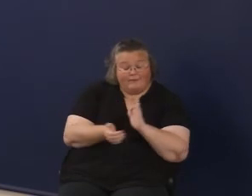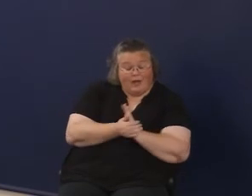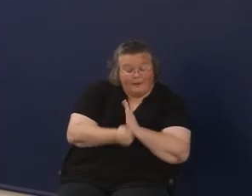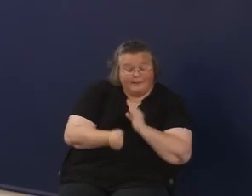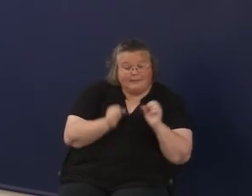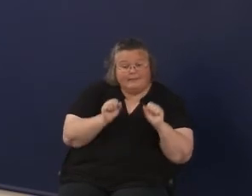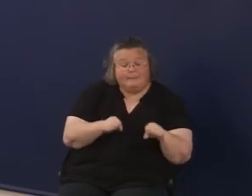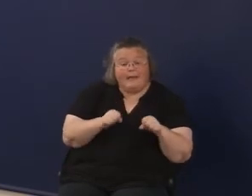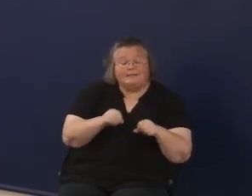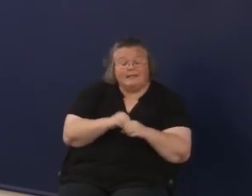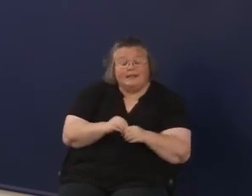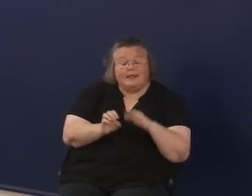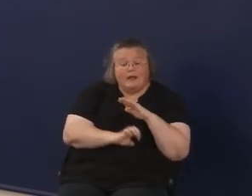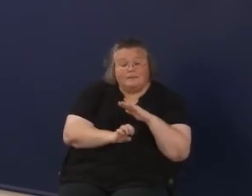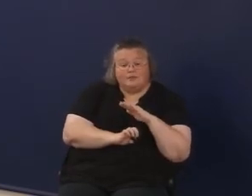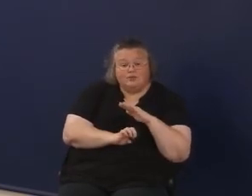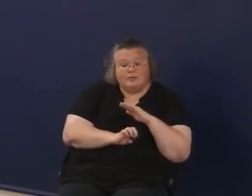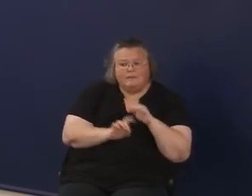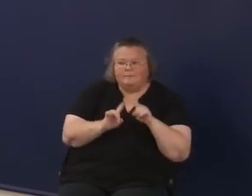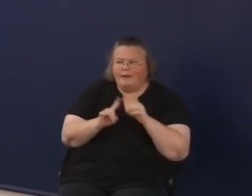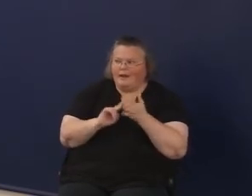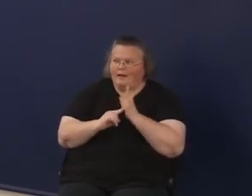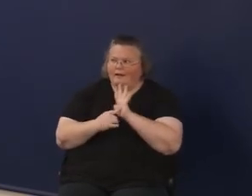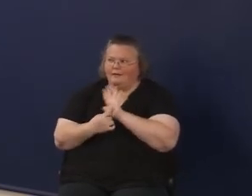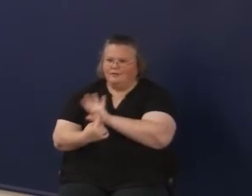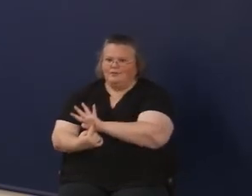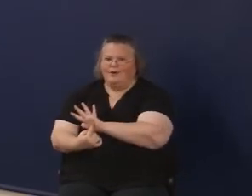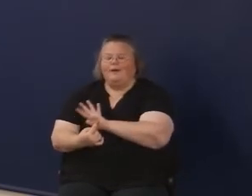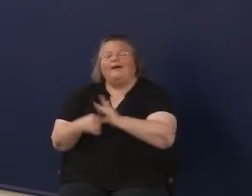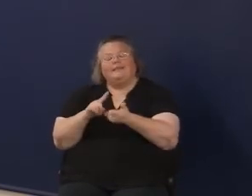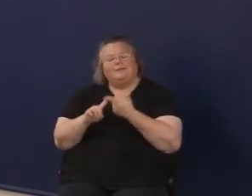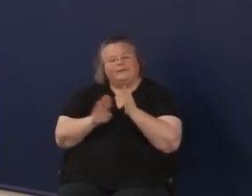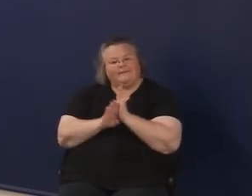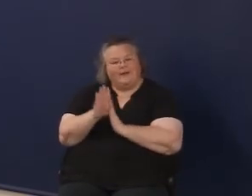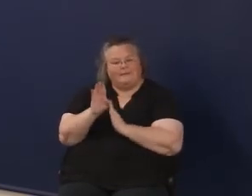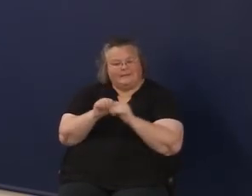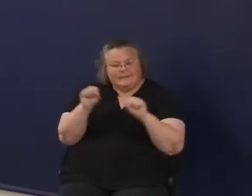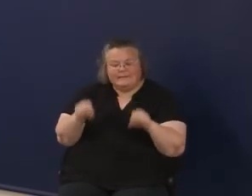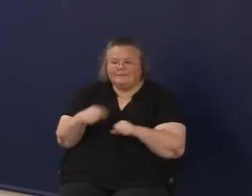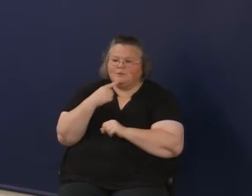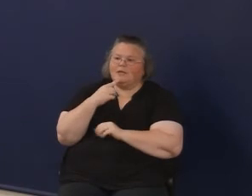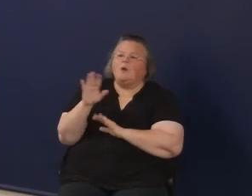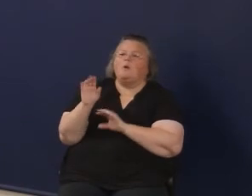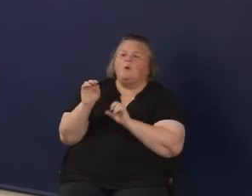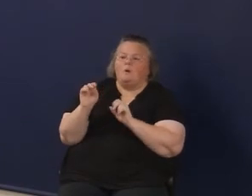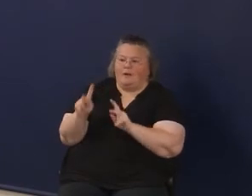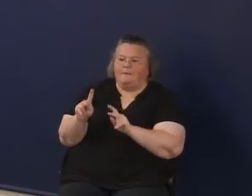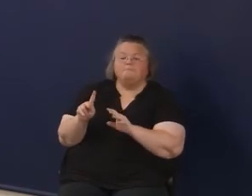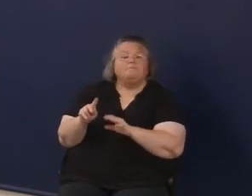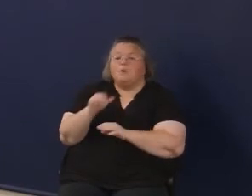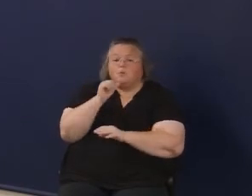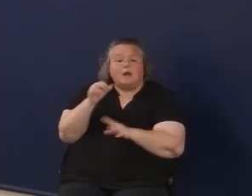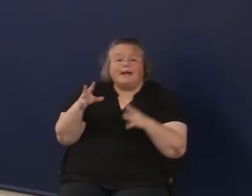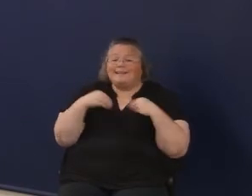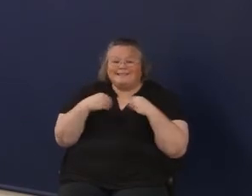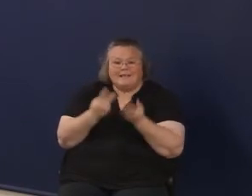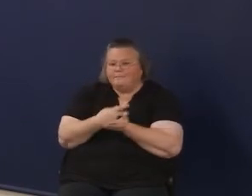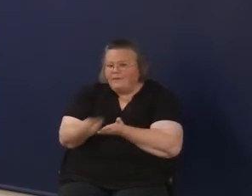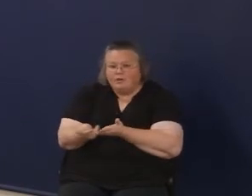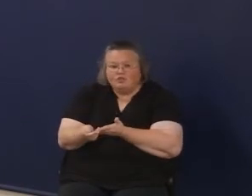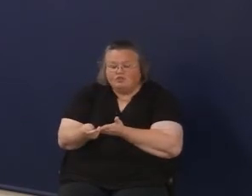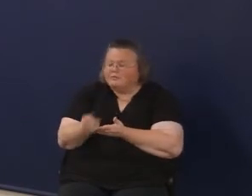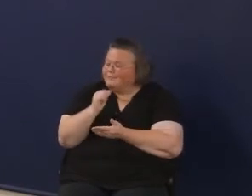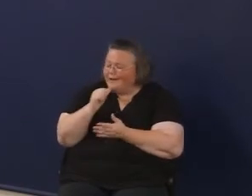but do a hybrid how that turned over. And then we created a system, and we said, okay, no student, we're not going to accept failure.